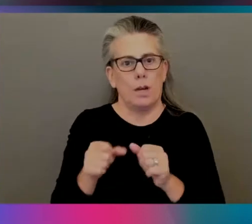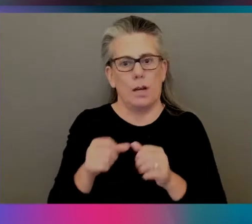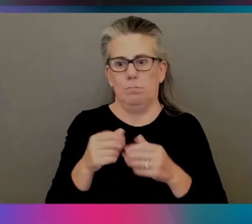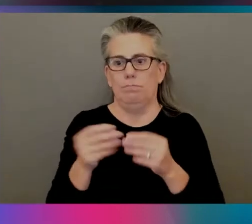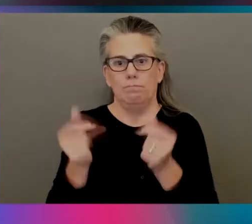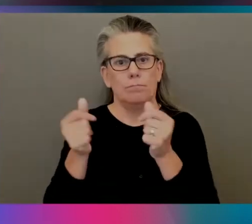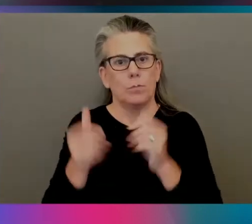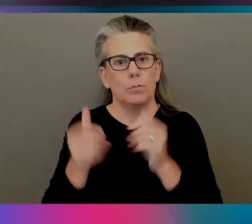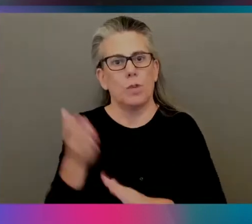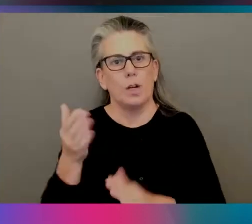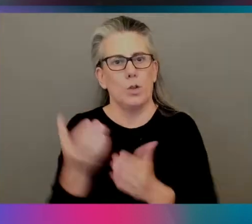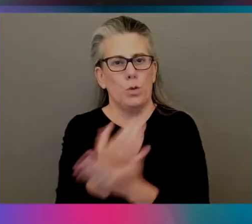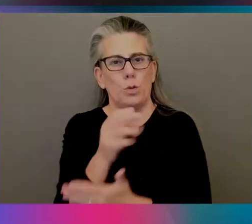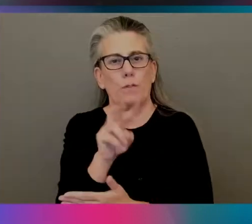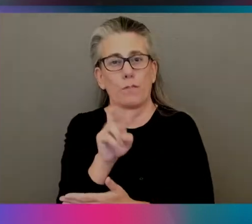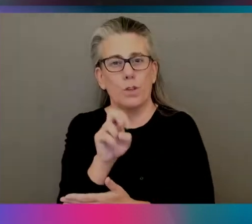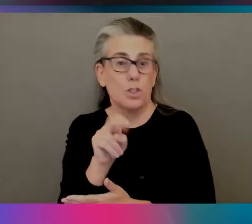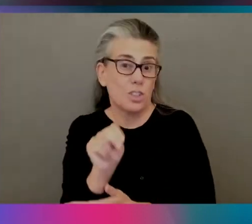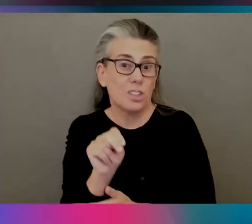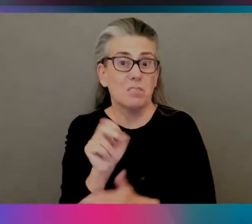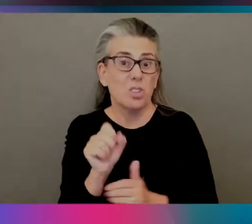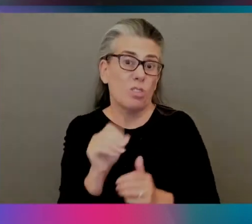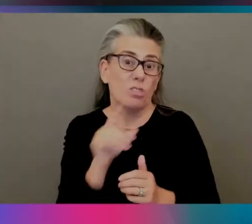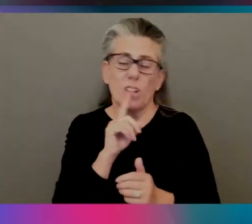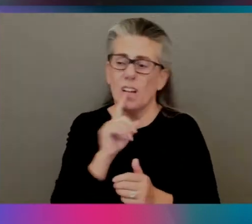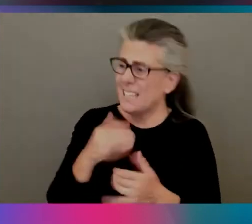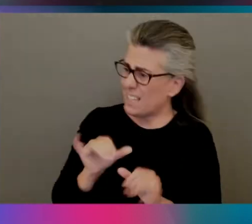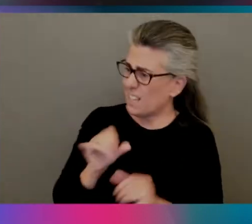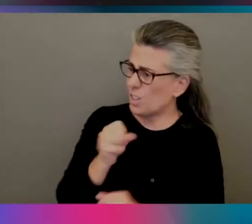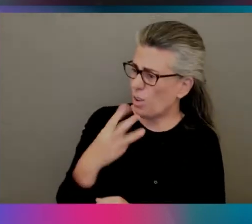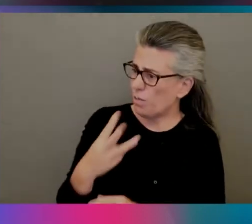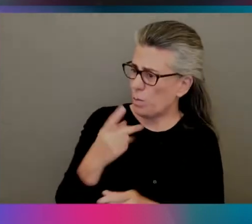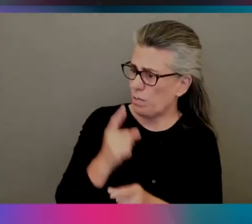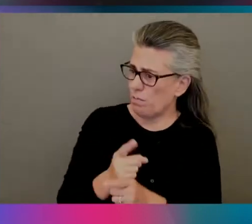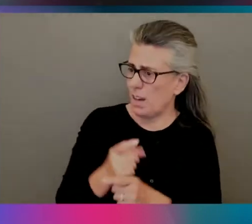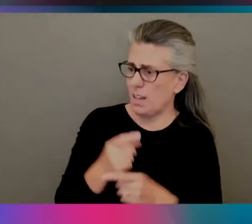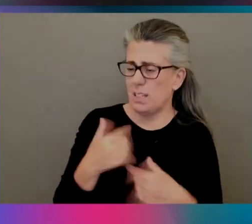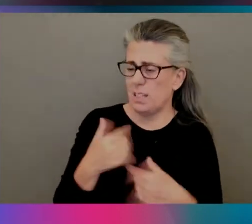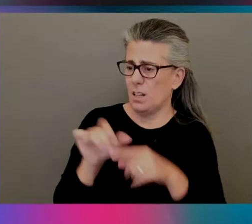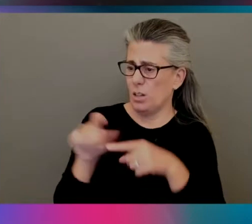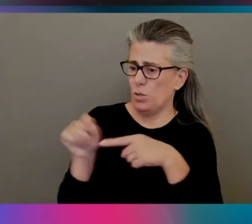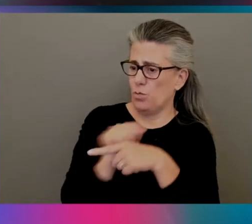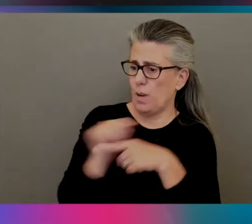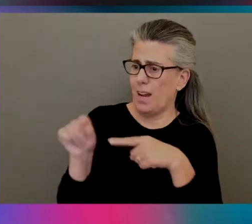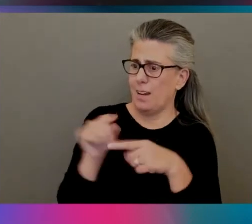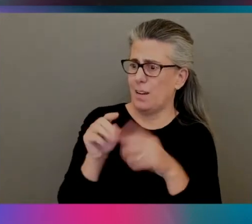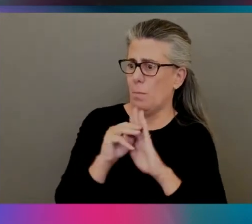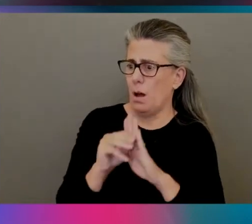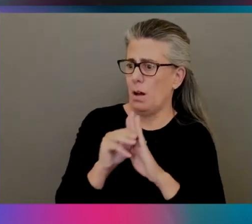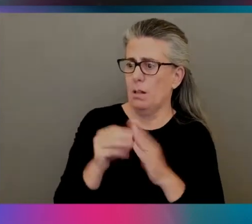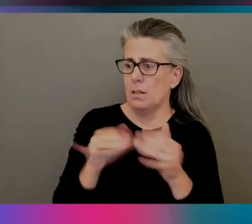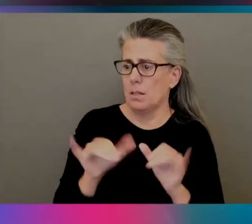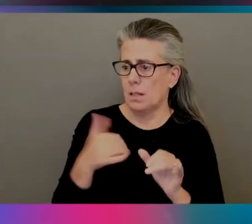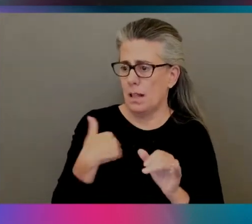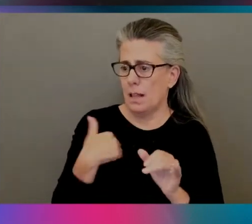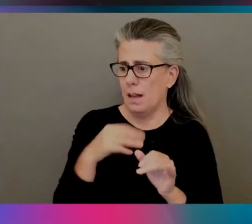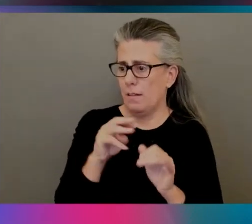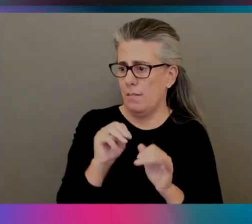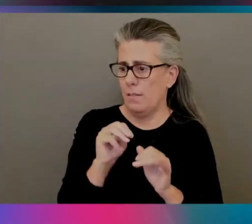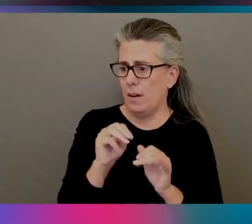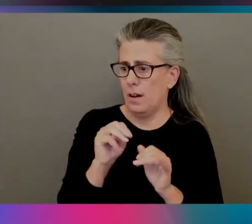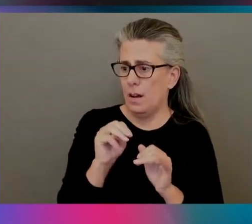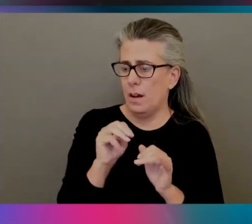It's still software at the end of the day. It is a trained model, but it's still software in that software still has to go out and live somewhere. Yeah.